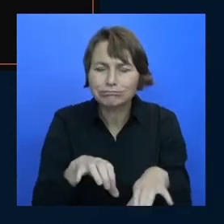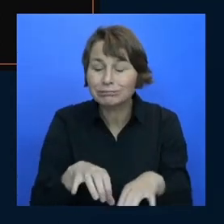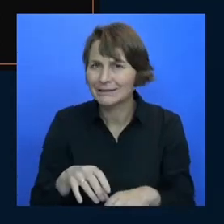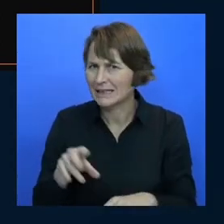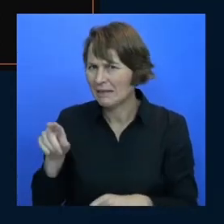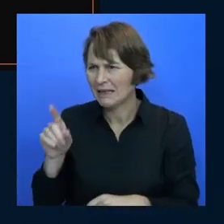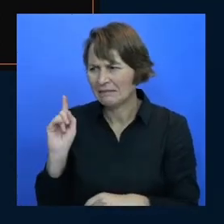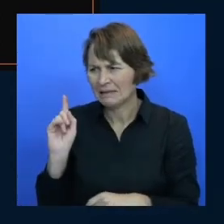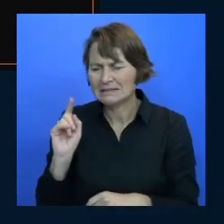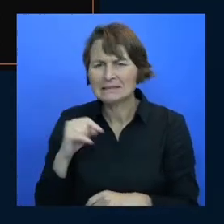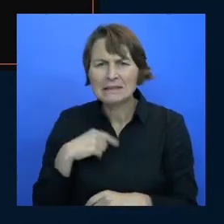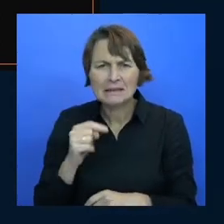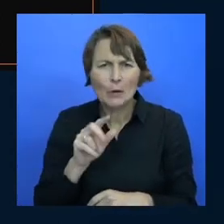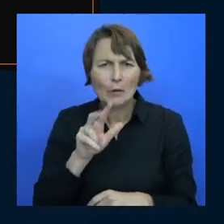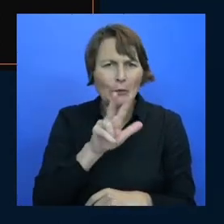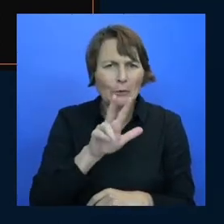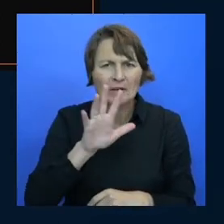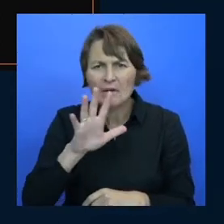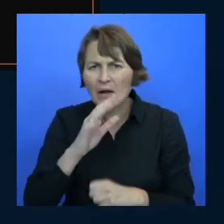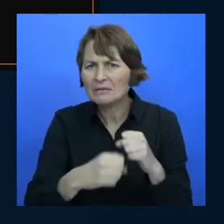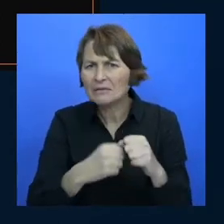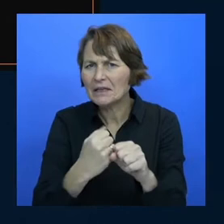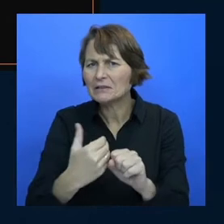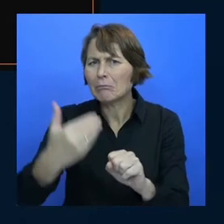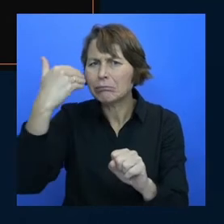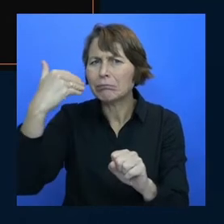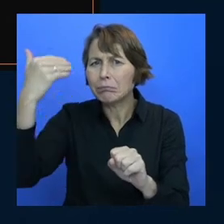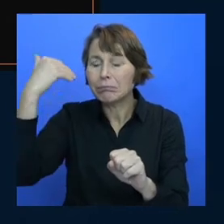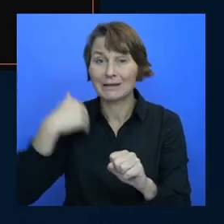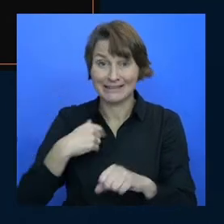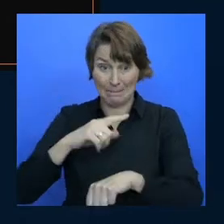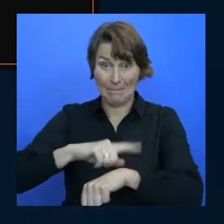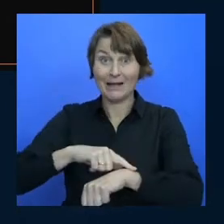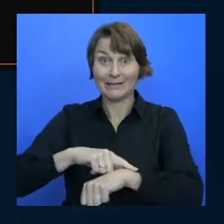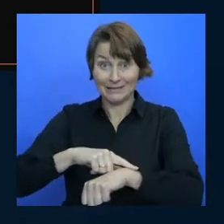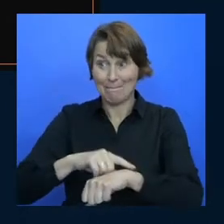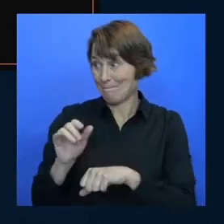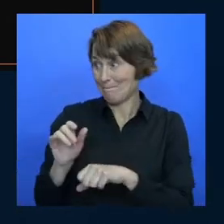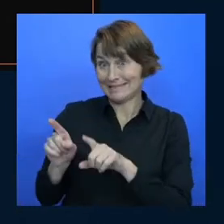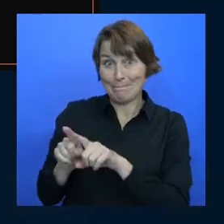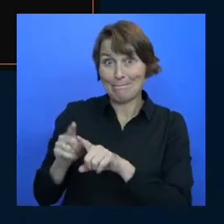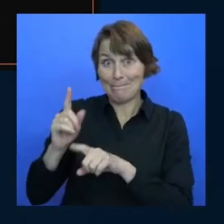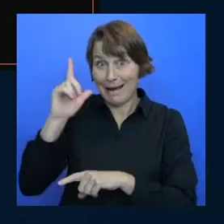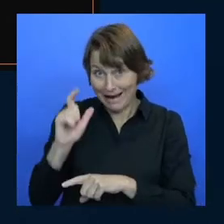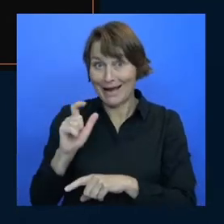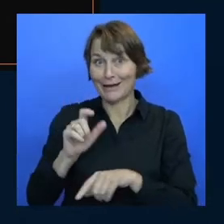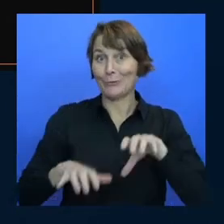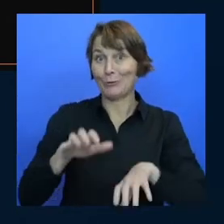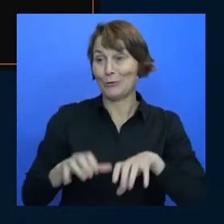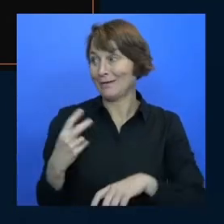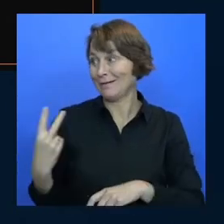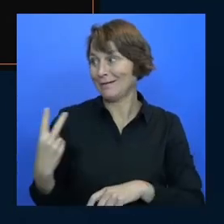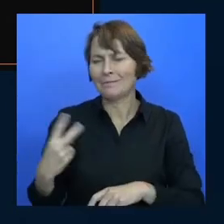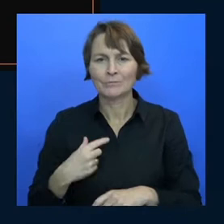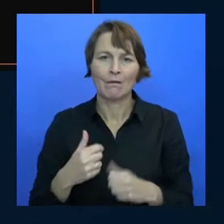years ago so about the same time when I started computers I think this is a really great magazine